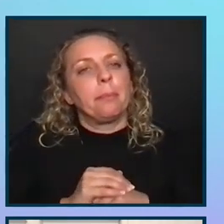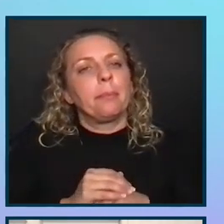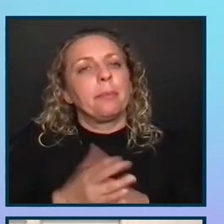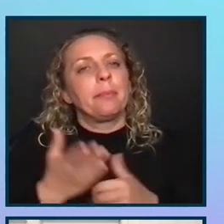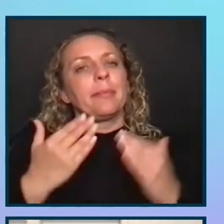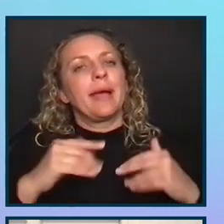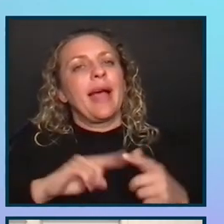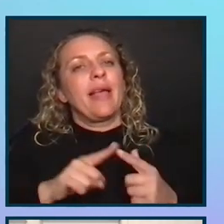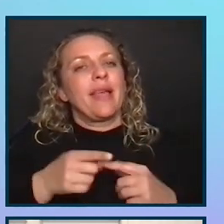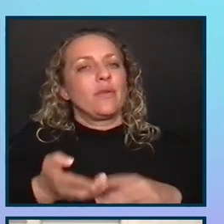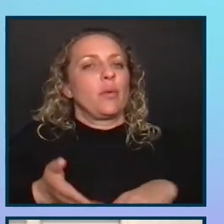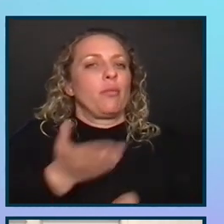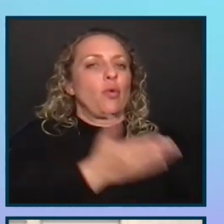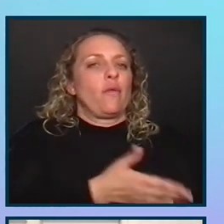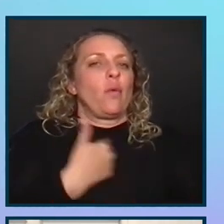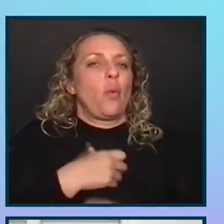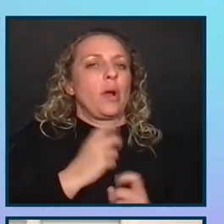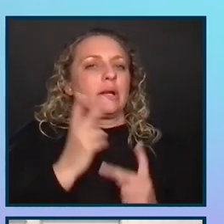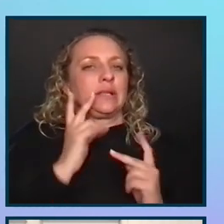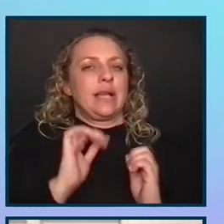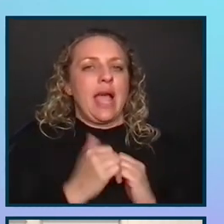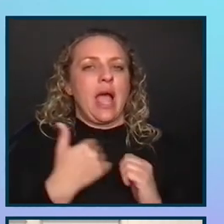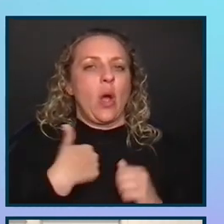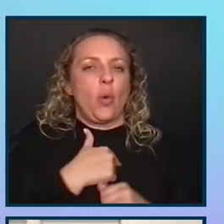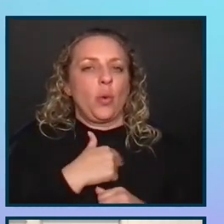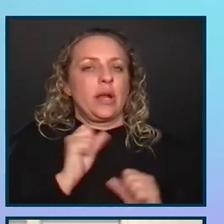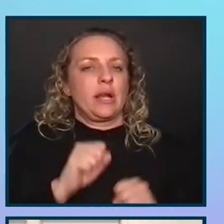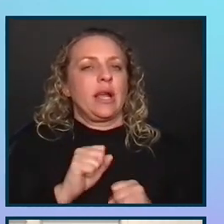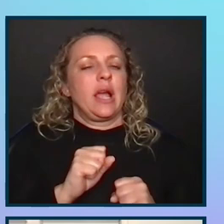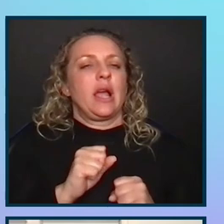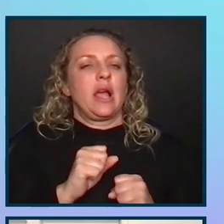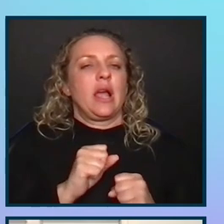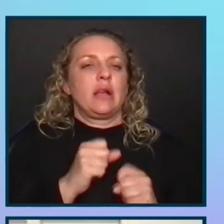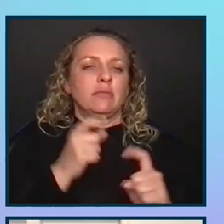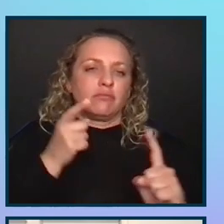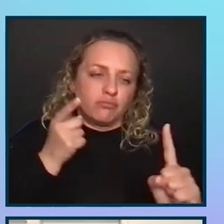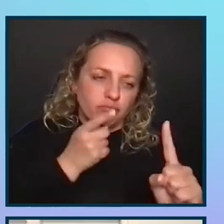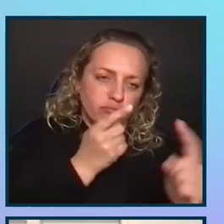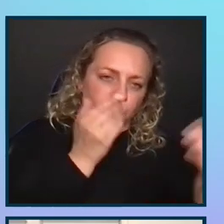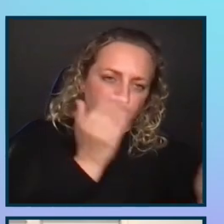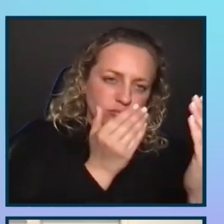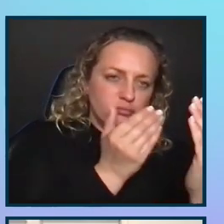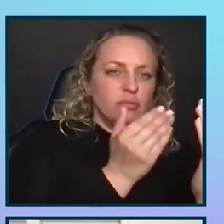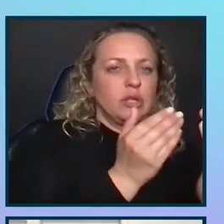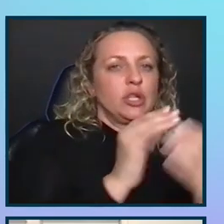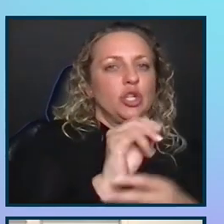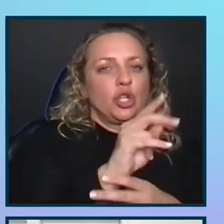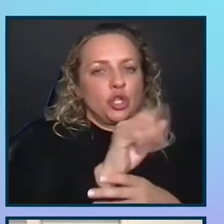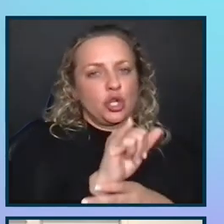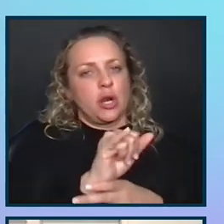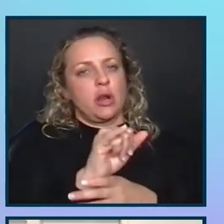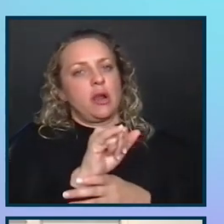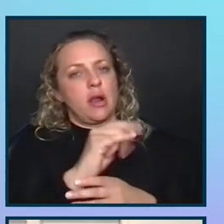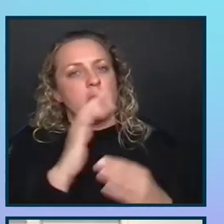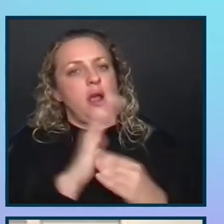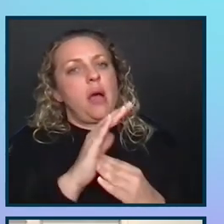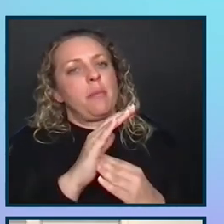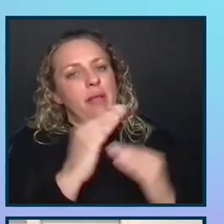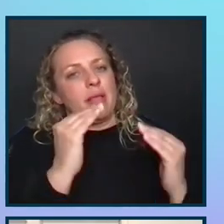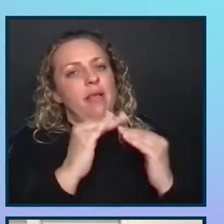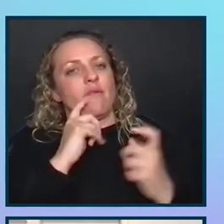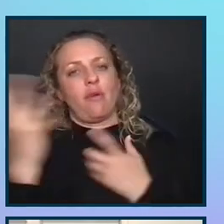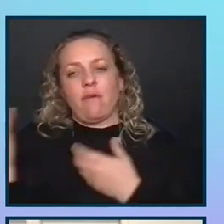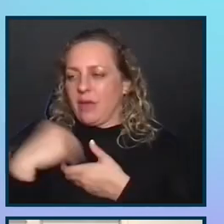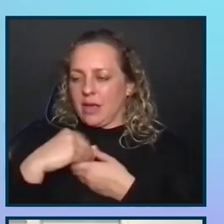as an improvement, we wanted to see how we could sort of move more towards that journey optimizer level of engagement. So we wanted to